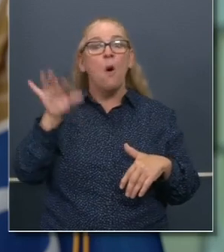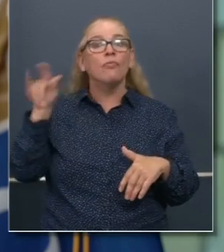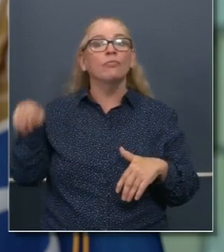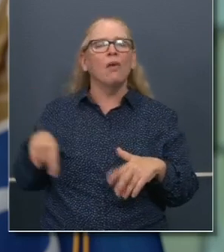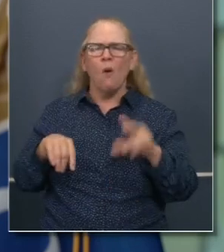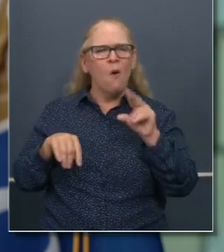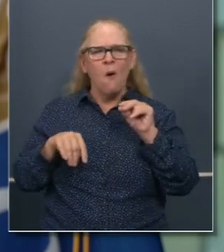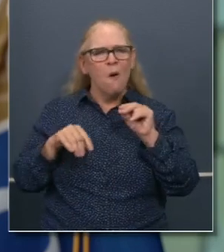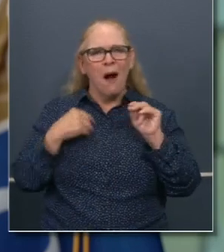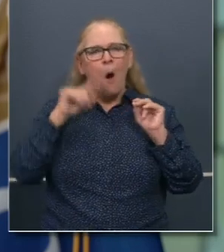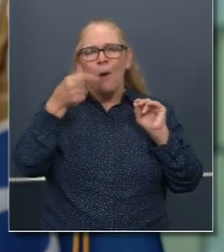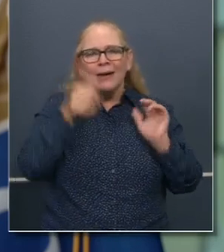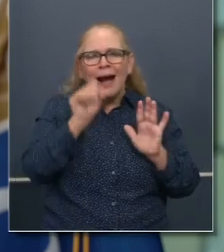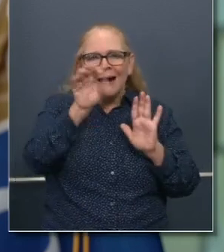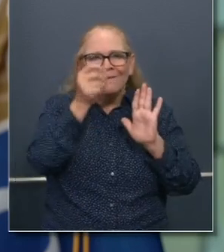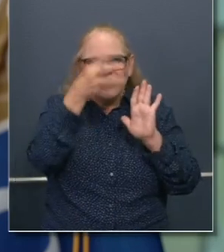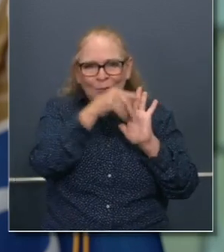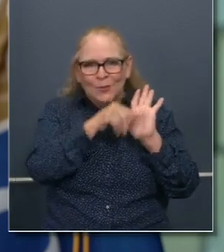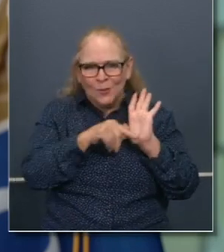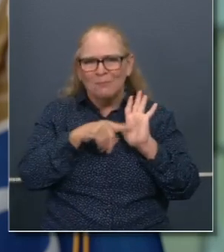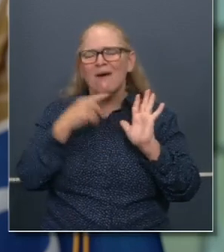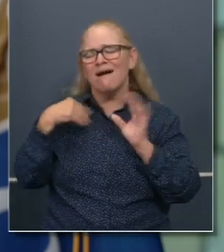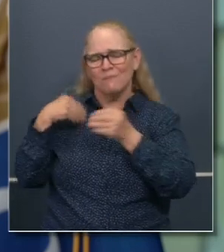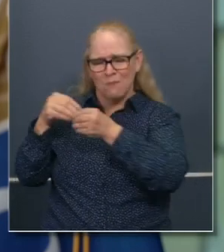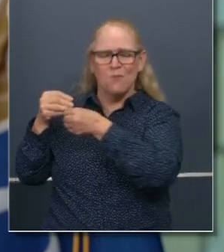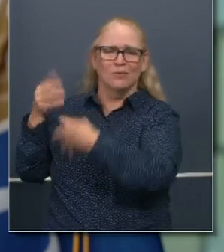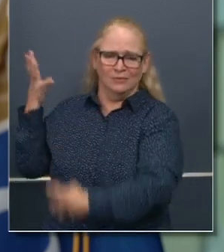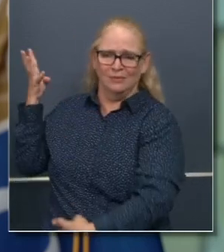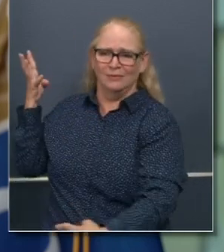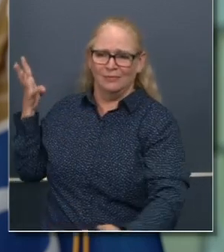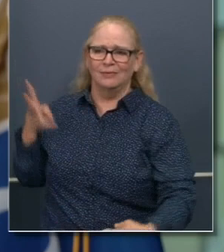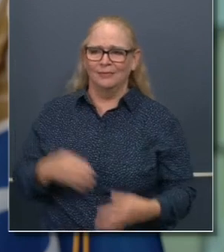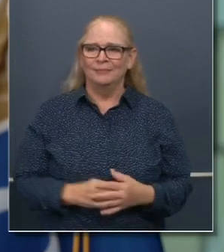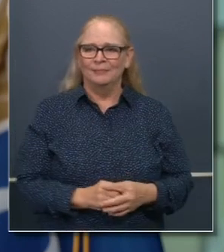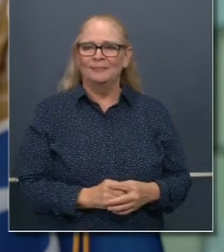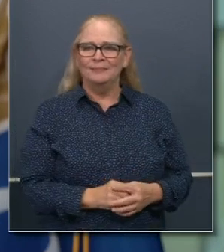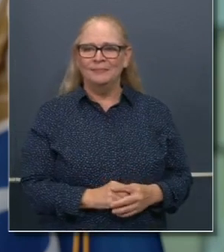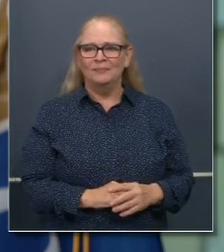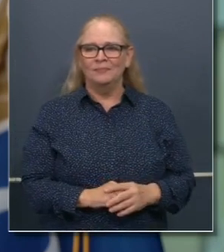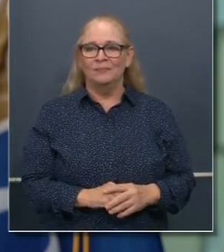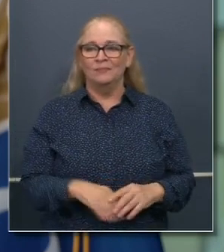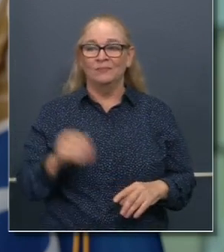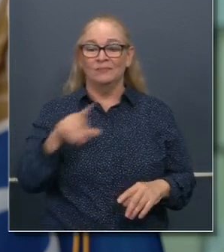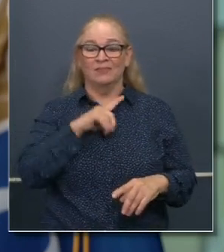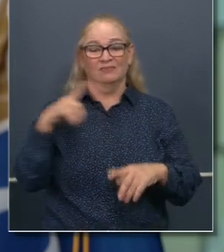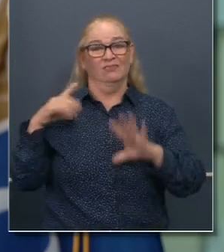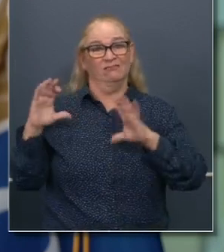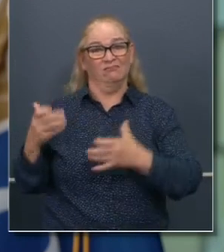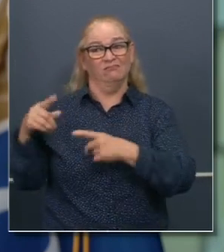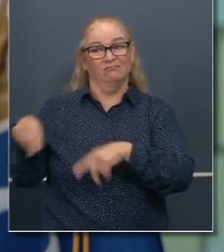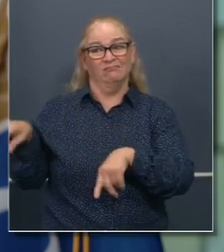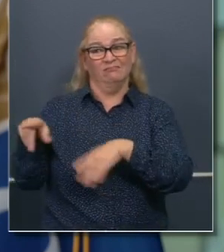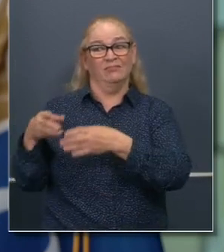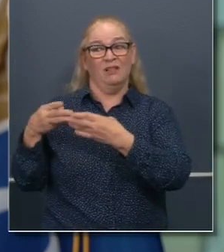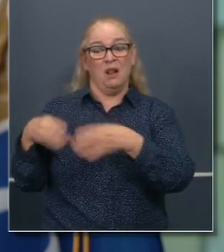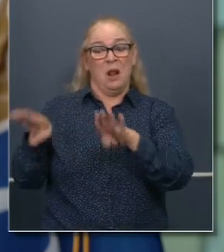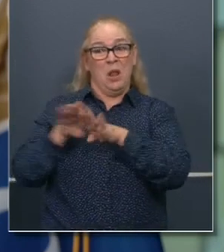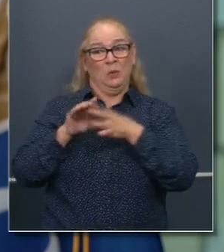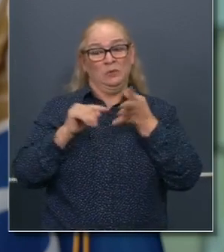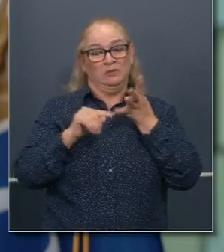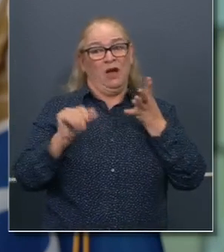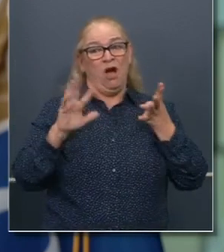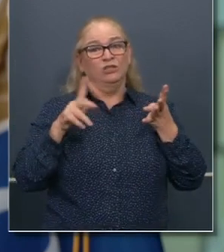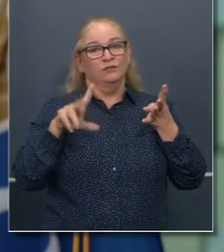course, uh, of this legislative session that concludes on August 31st. With that, I've concluded my